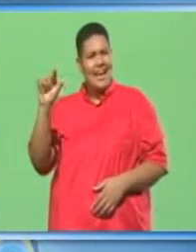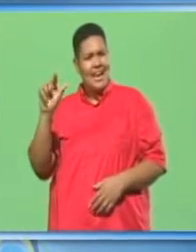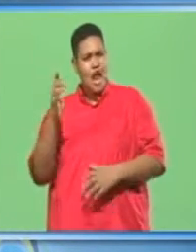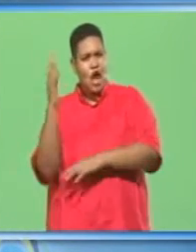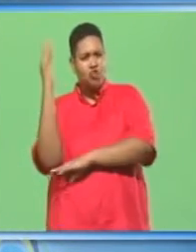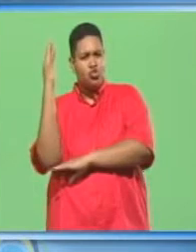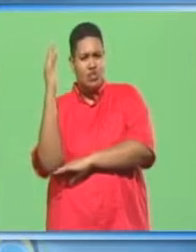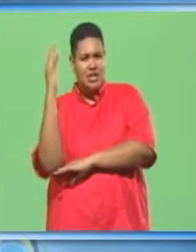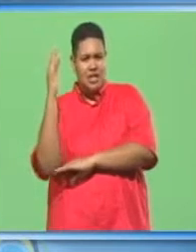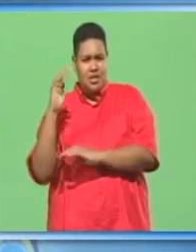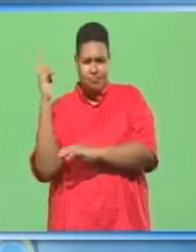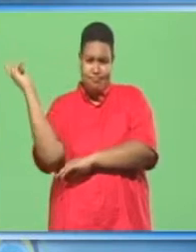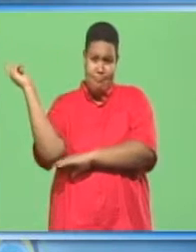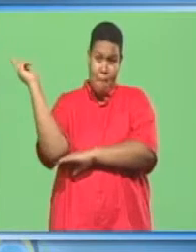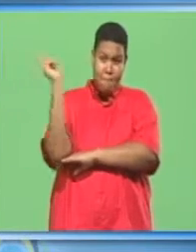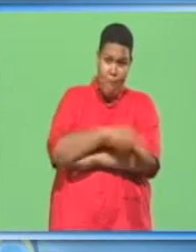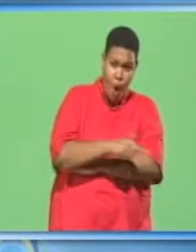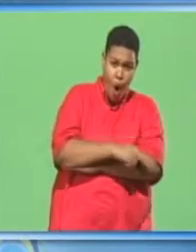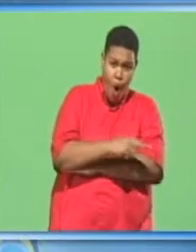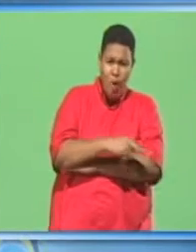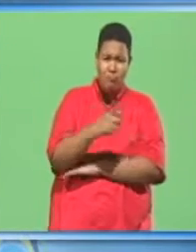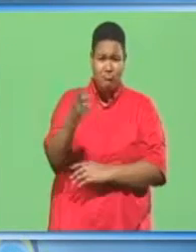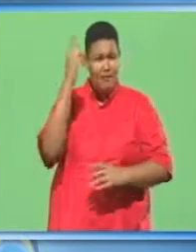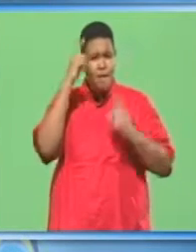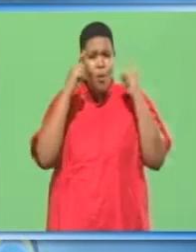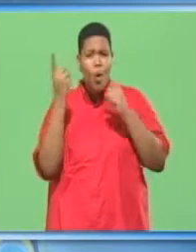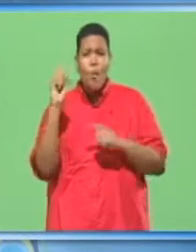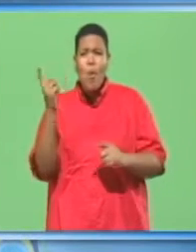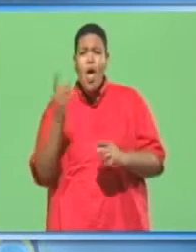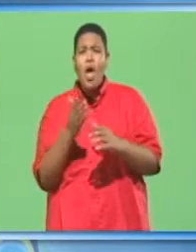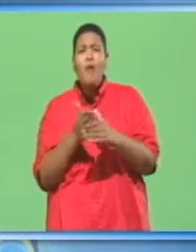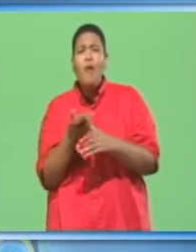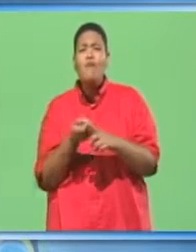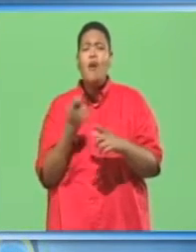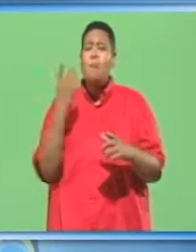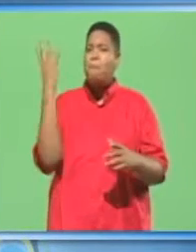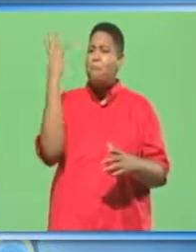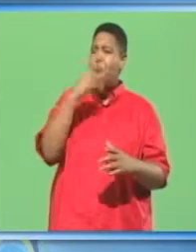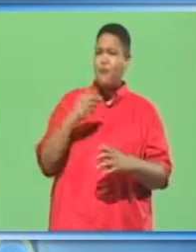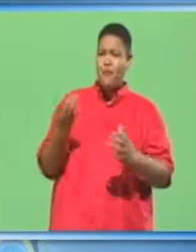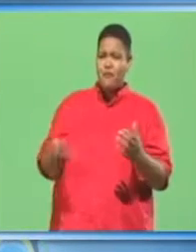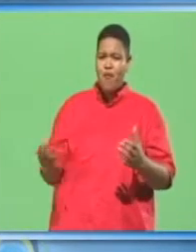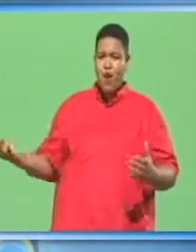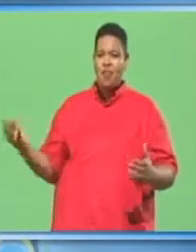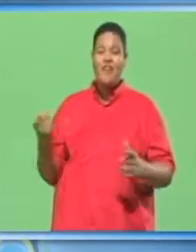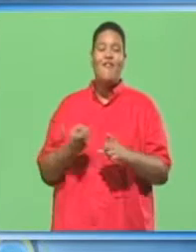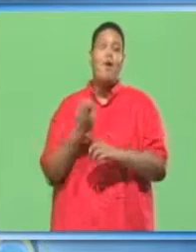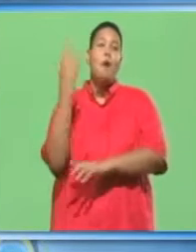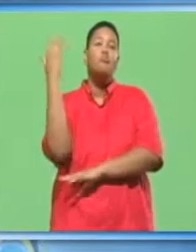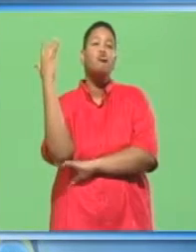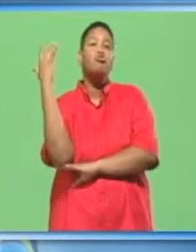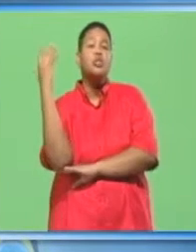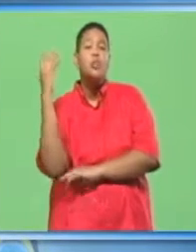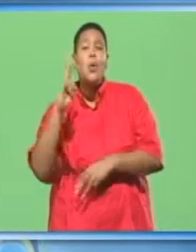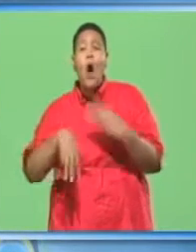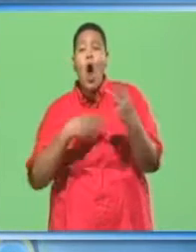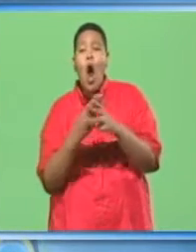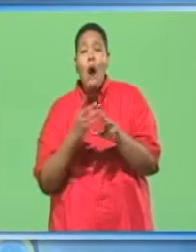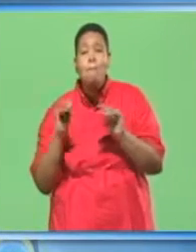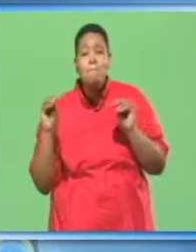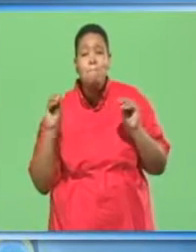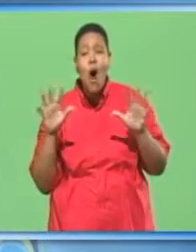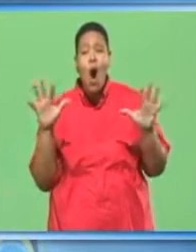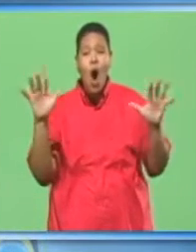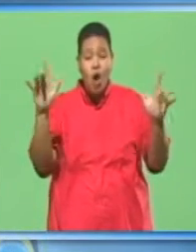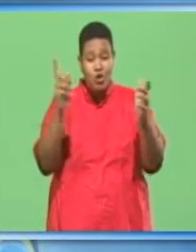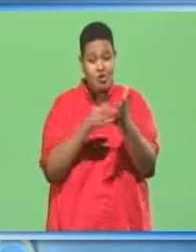comes from to make all these well-polished and beautiful furniture? The wood comes from trees all over the world. Sometimes